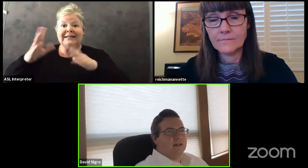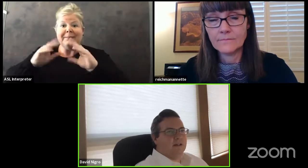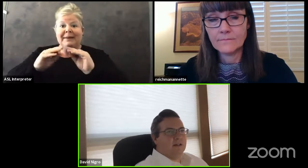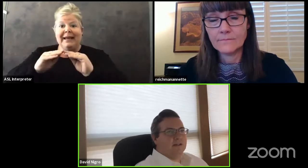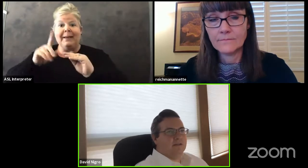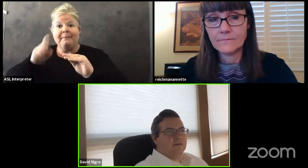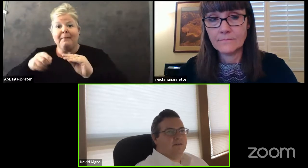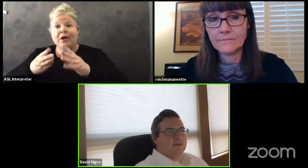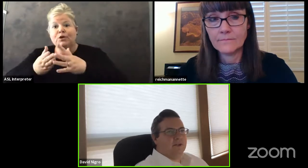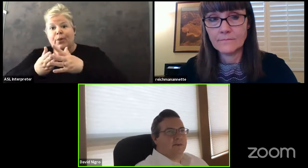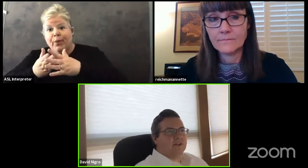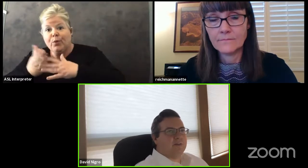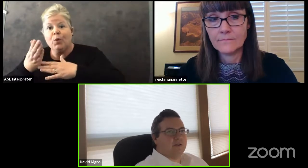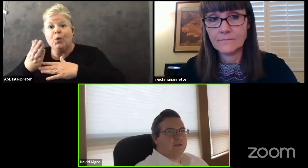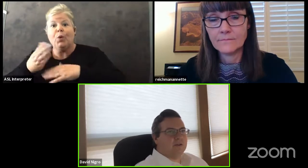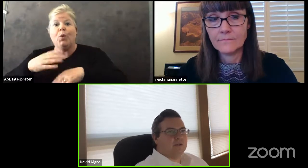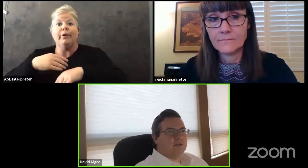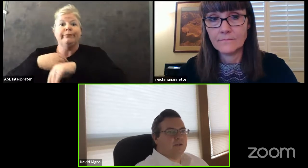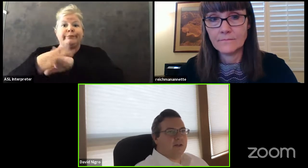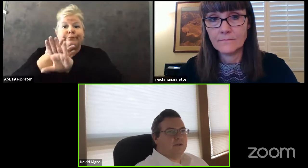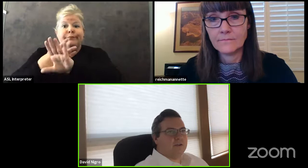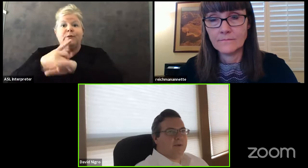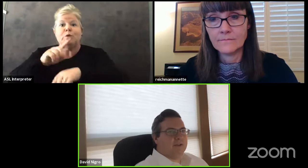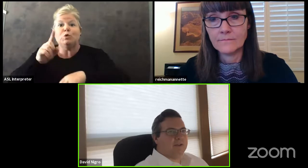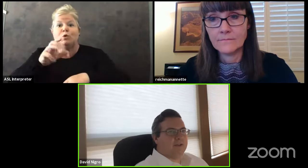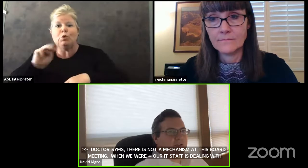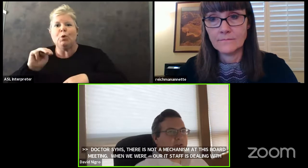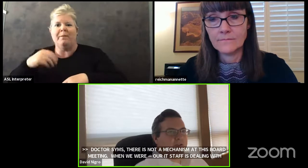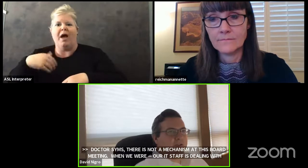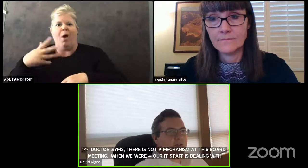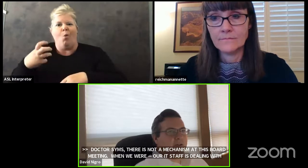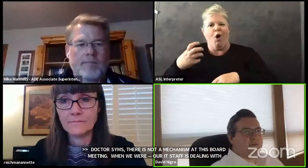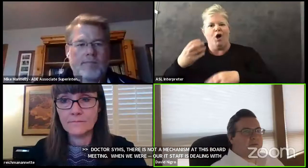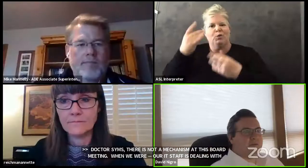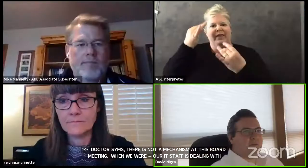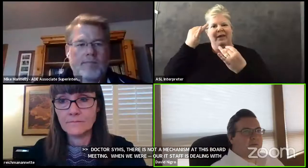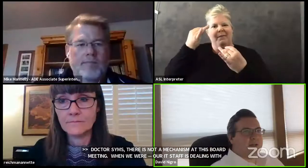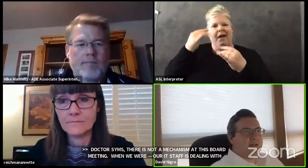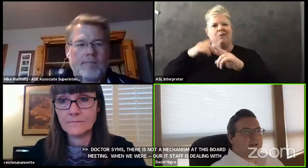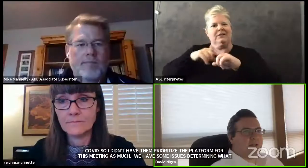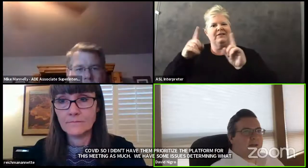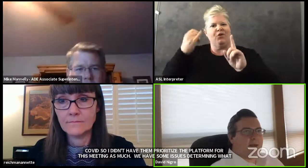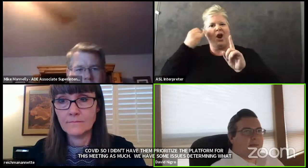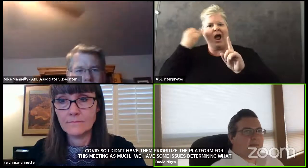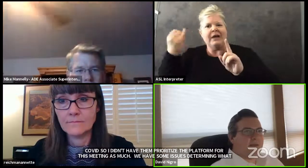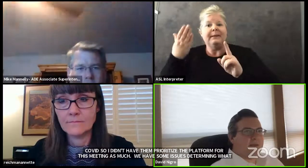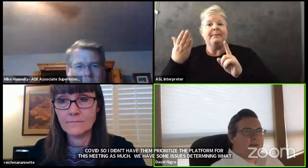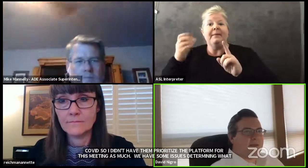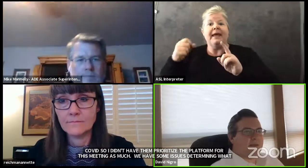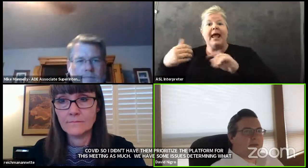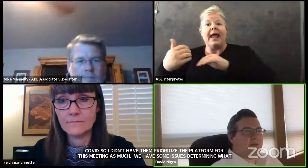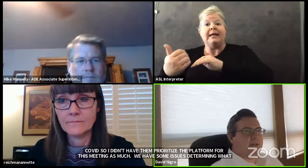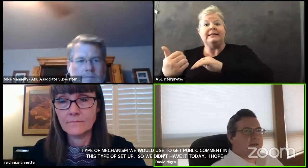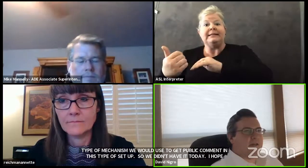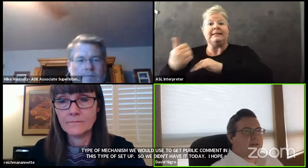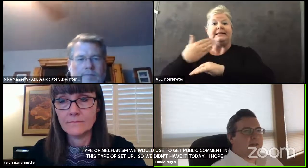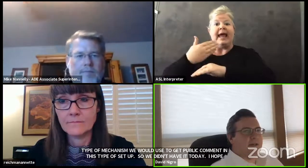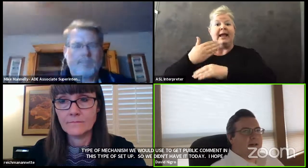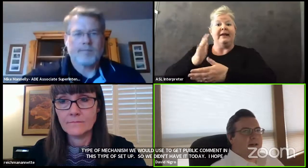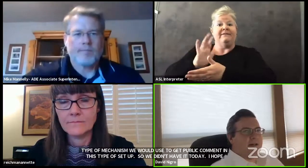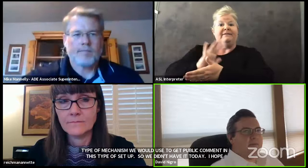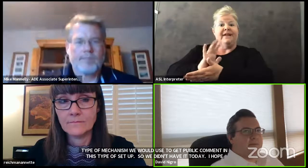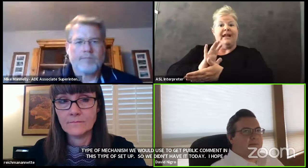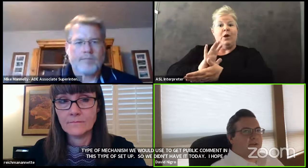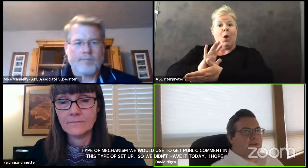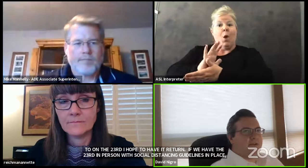i'd like to think about some other alternative way if people can submit short videos beforehand that might that might be something that we can do